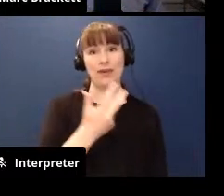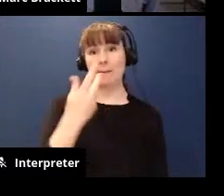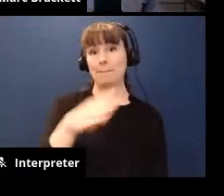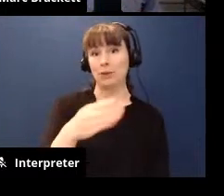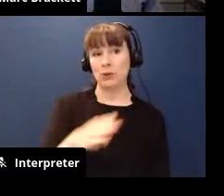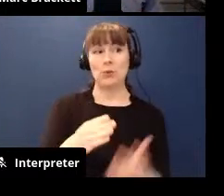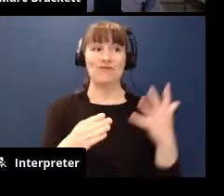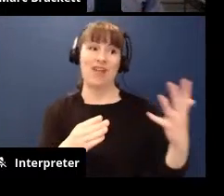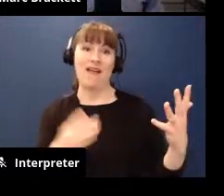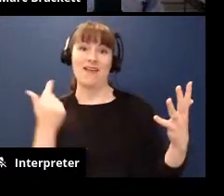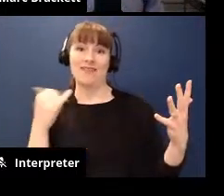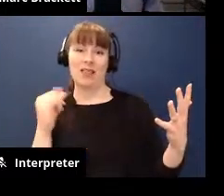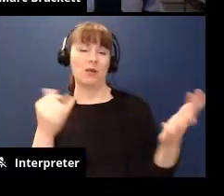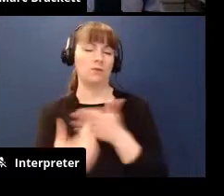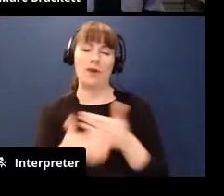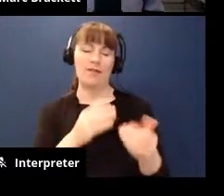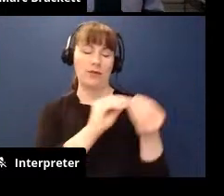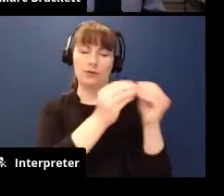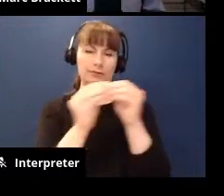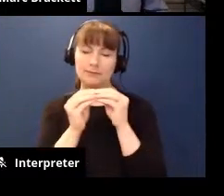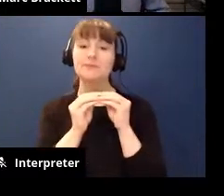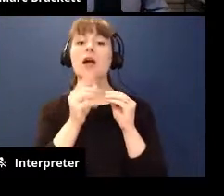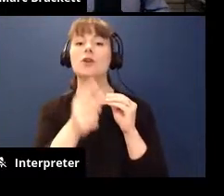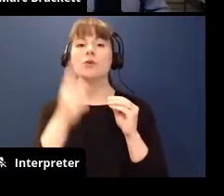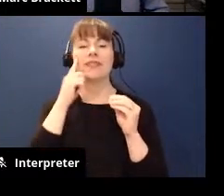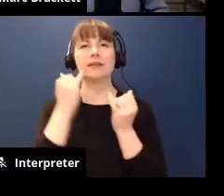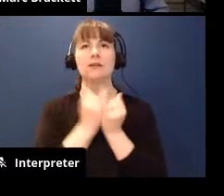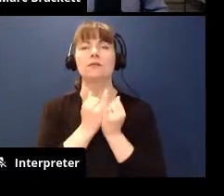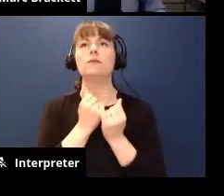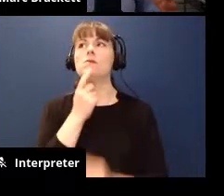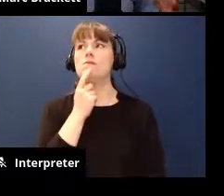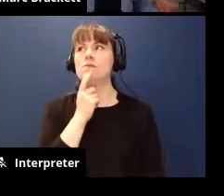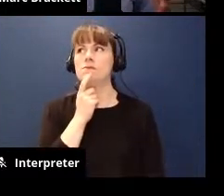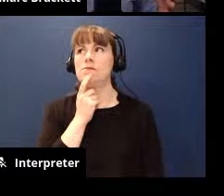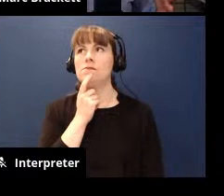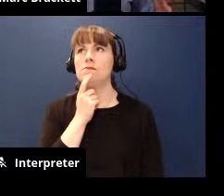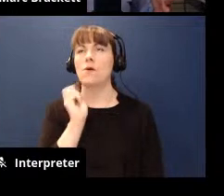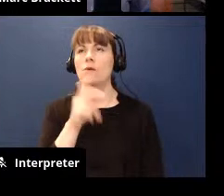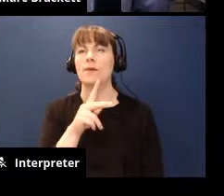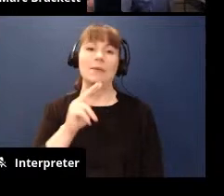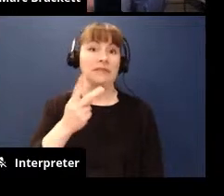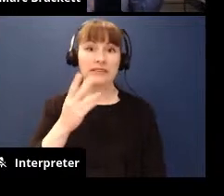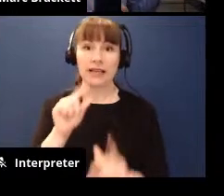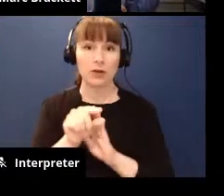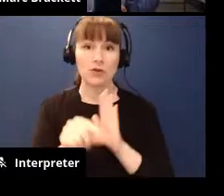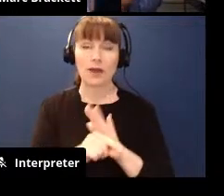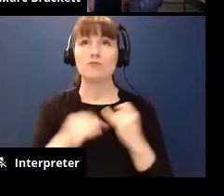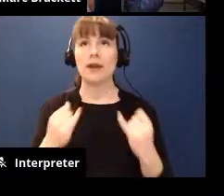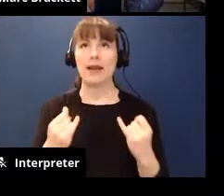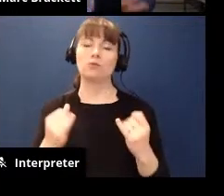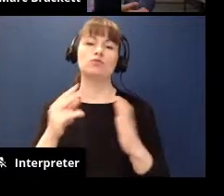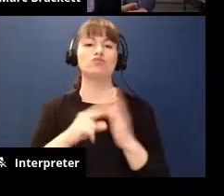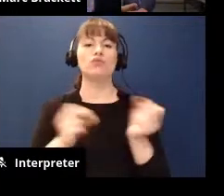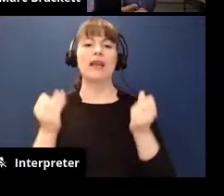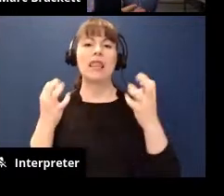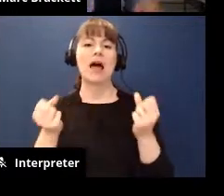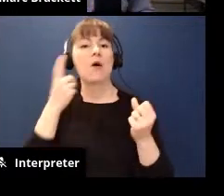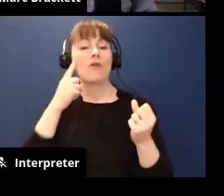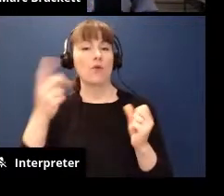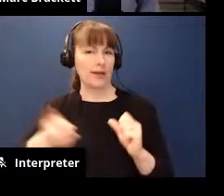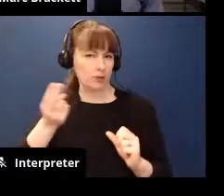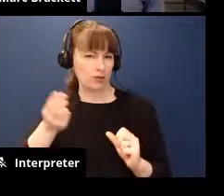five are in the yellow whatever it might be and you're thinking to yourself well right now let's say it's like second grade we're going to do like a read aloud for history